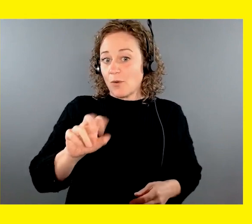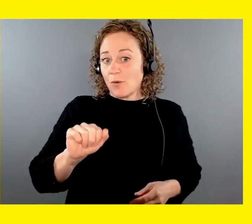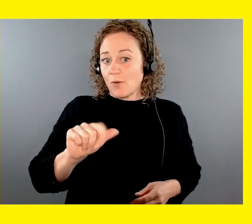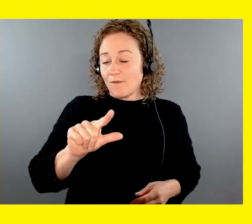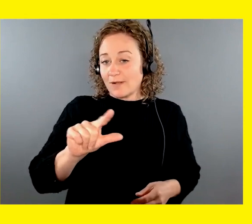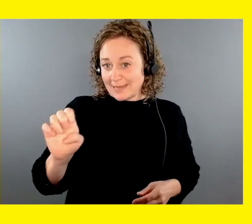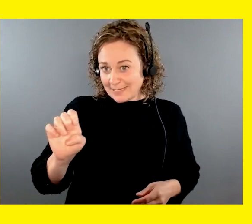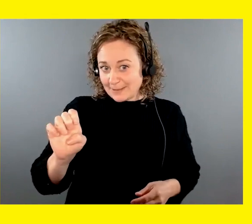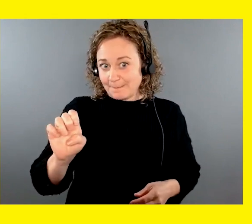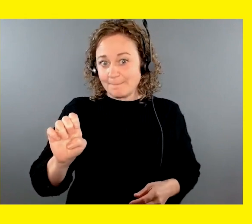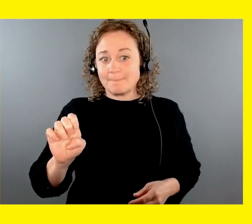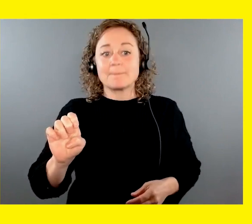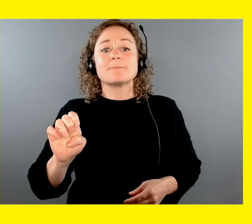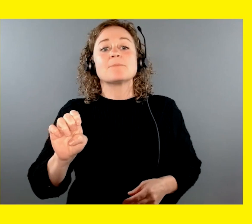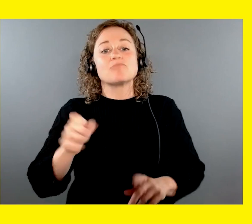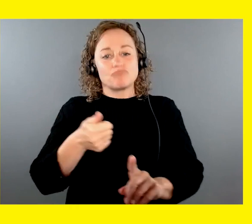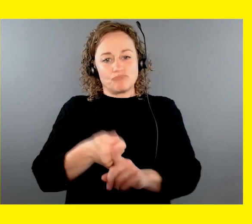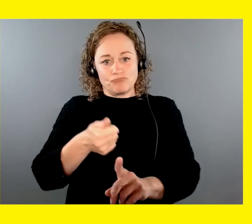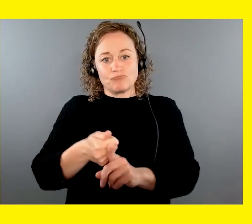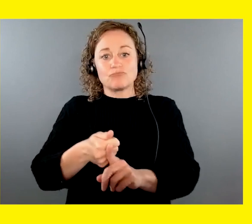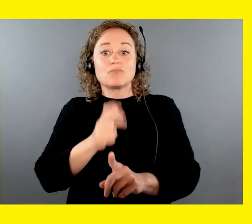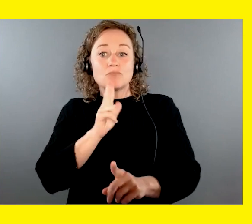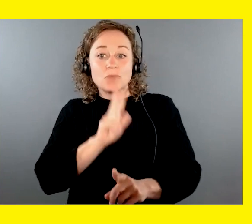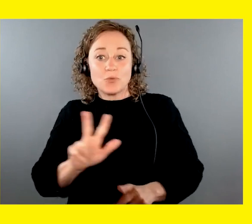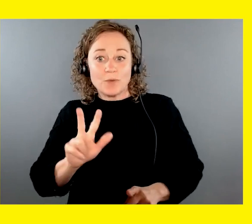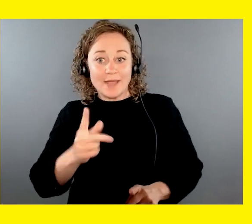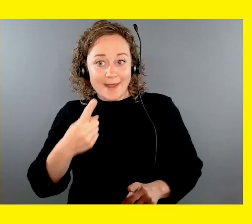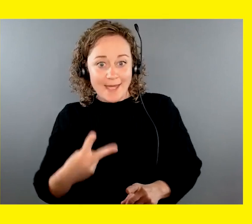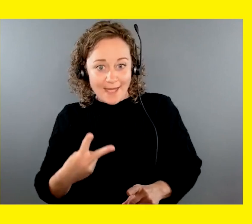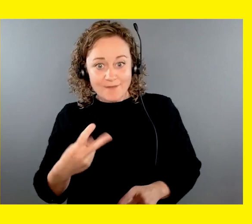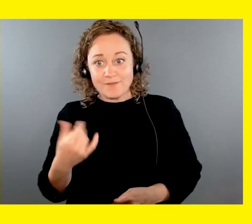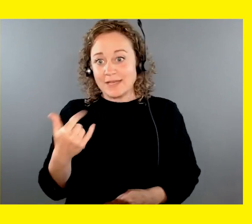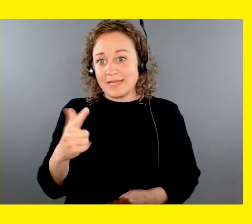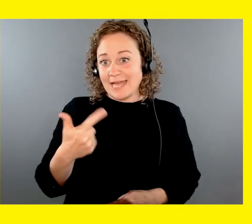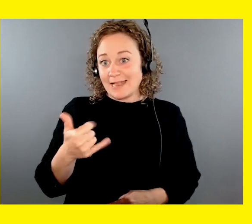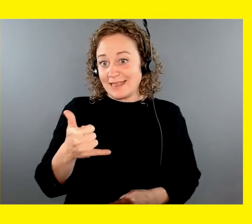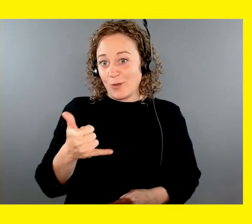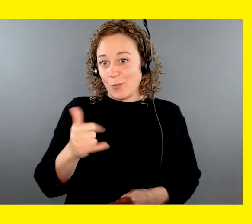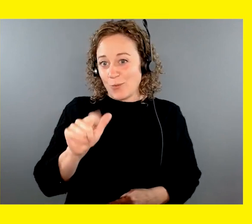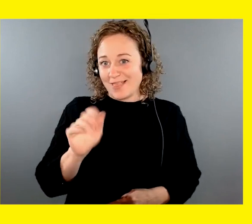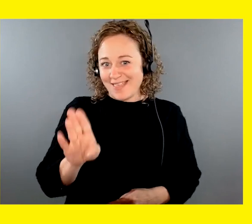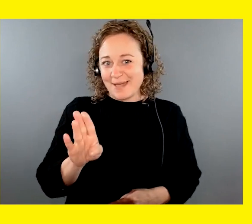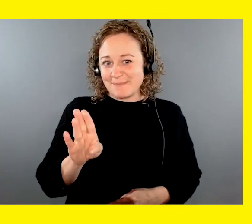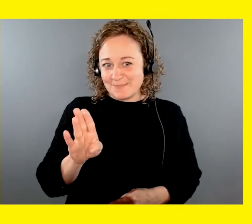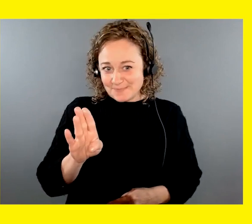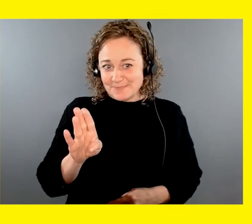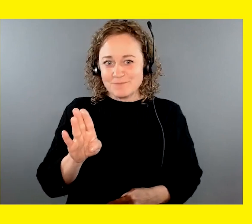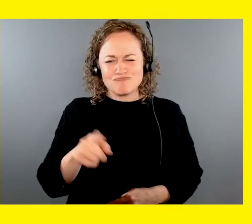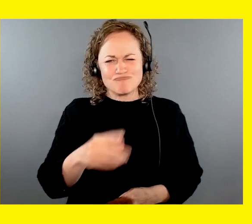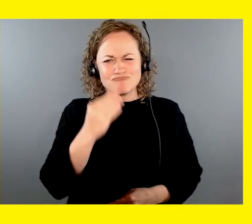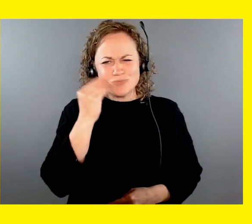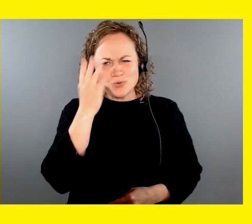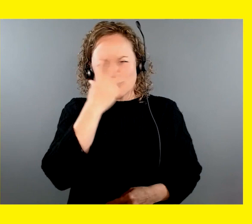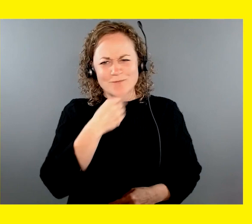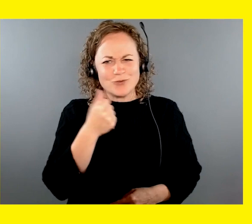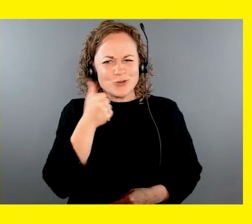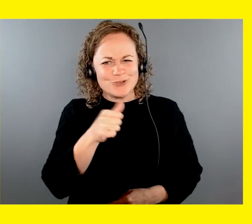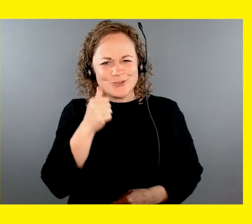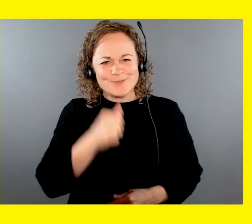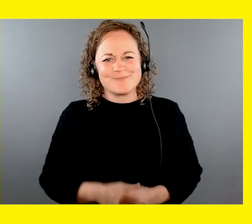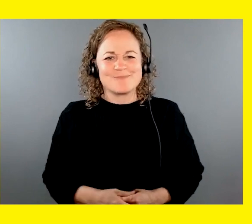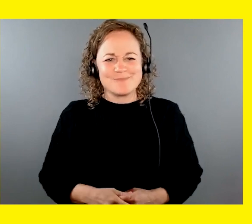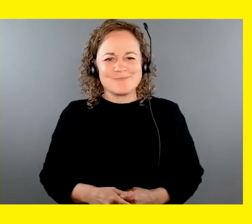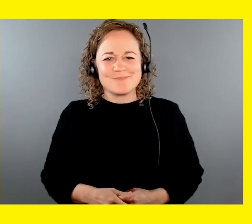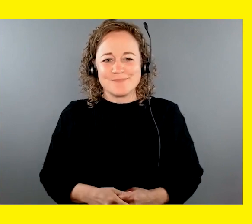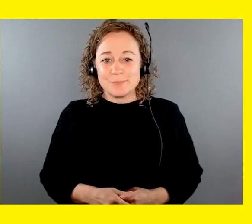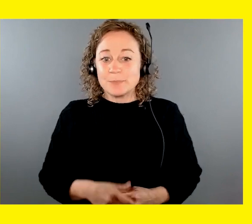dog, Nova Lee. She is a three and a half year old yellow lab. And she is a beautiful girl. She has